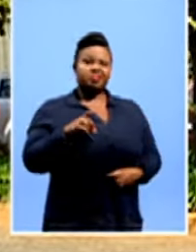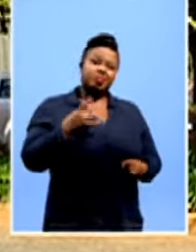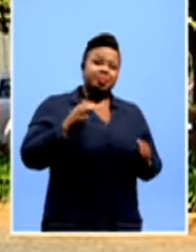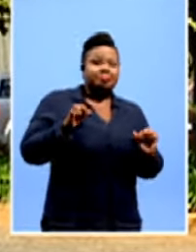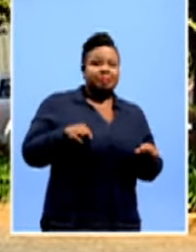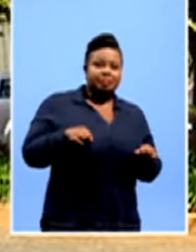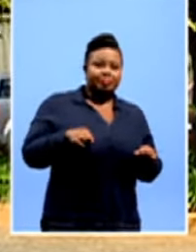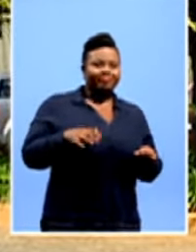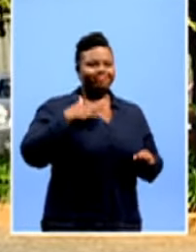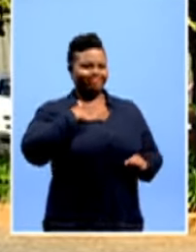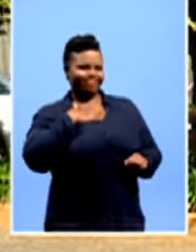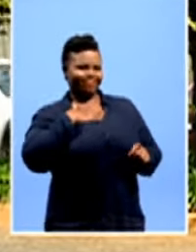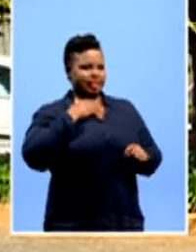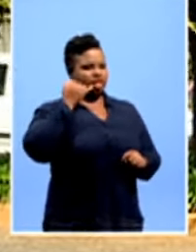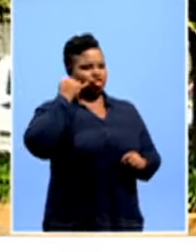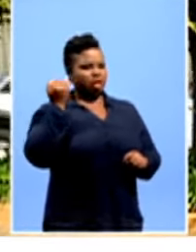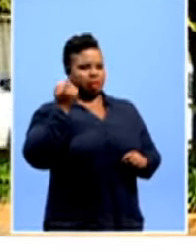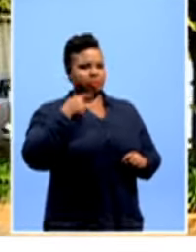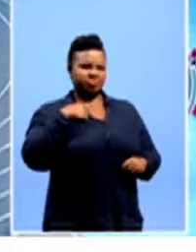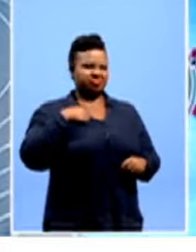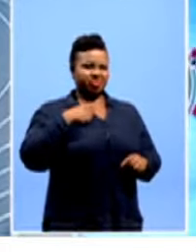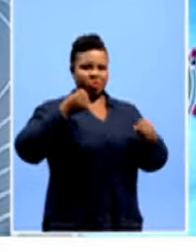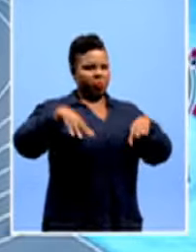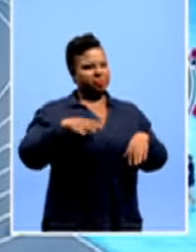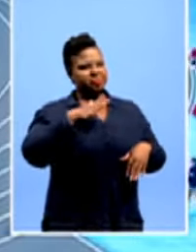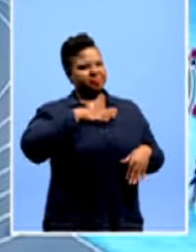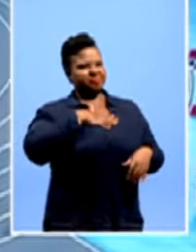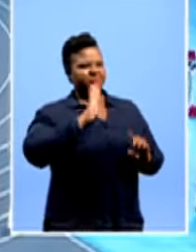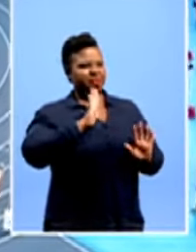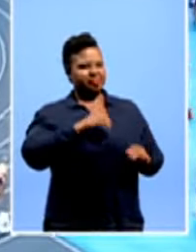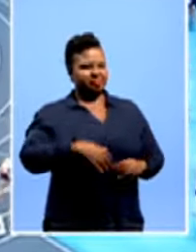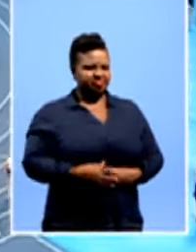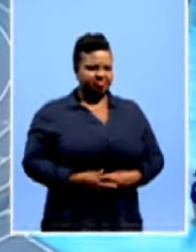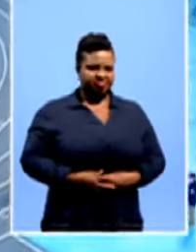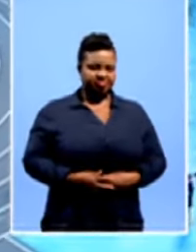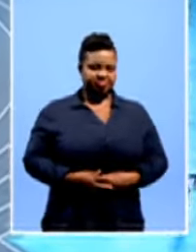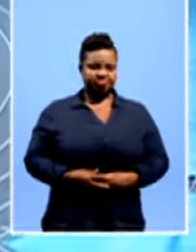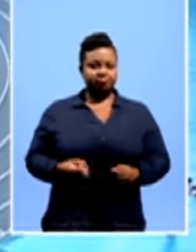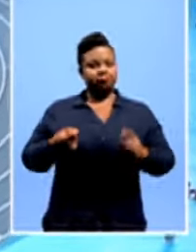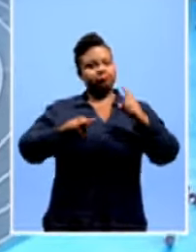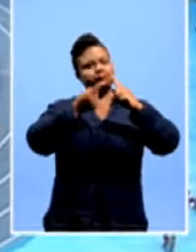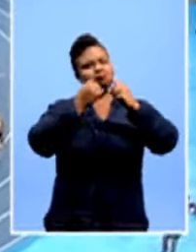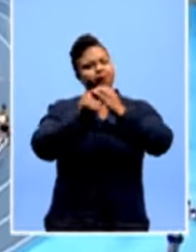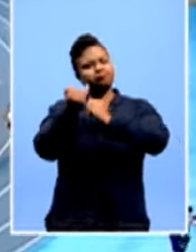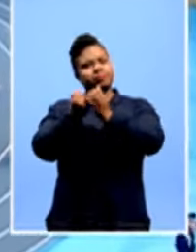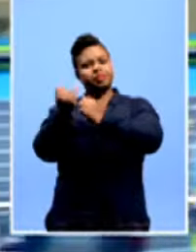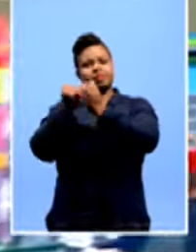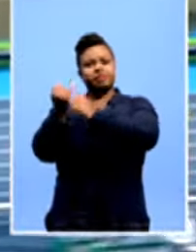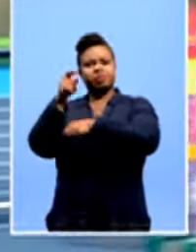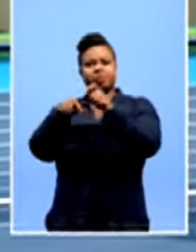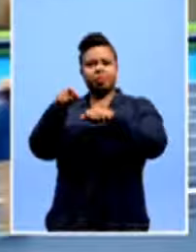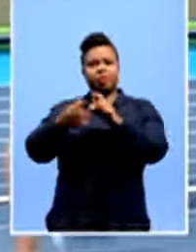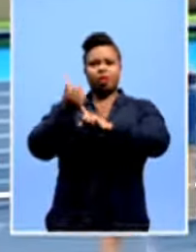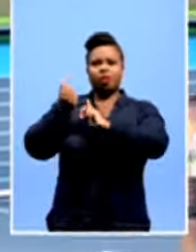jealous kind of nation. We don't like losing. The achievements of individual sports stars